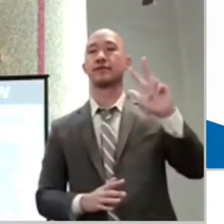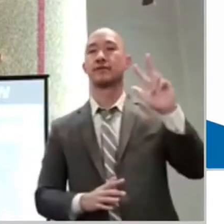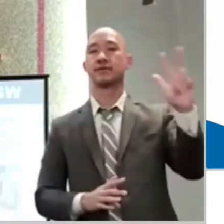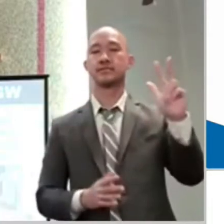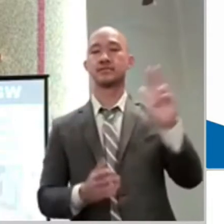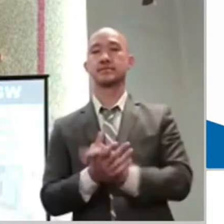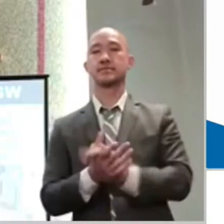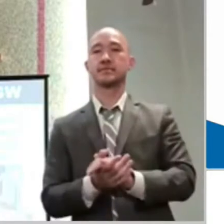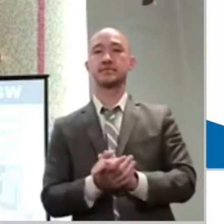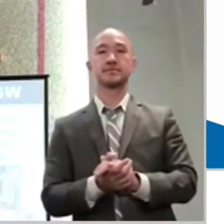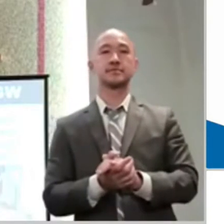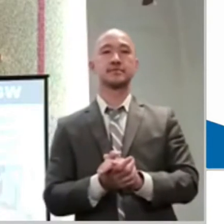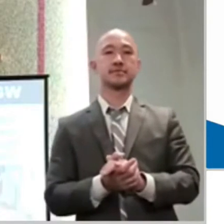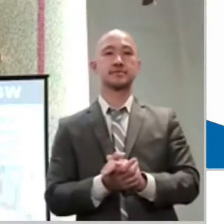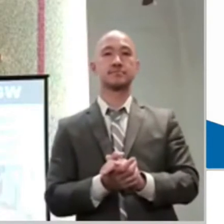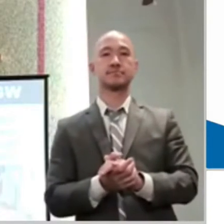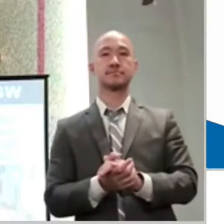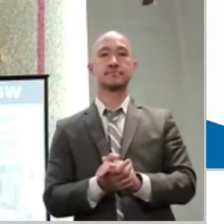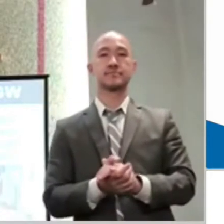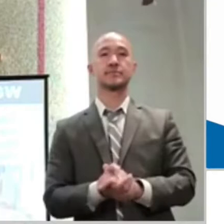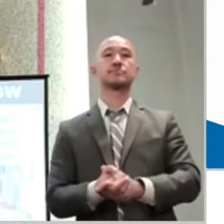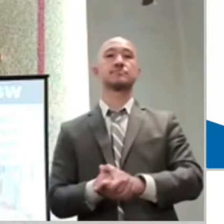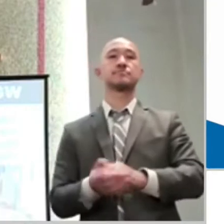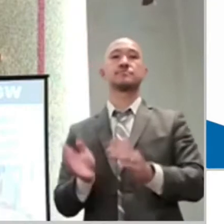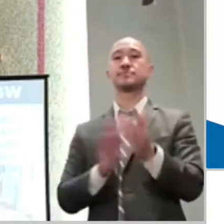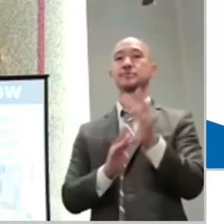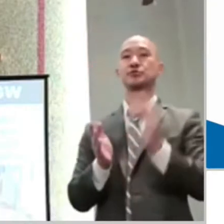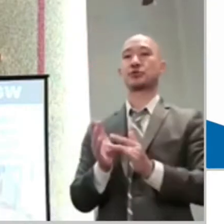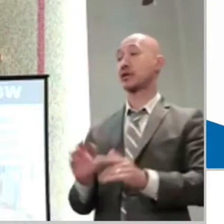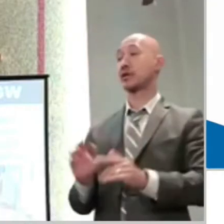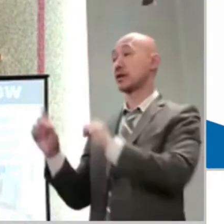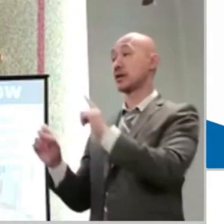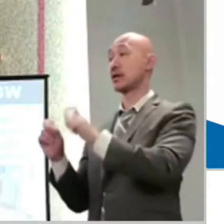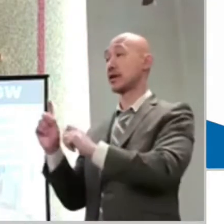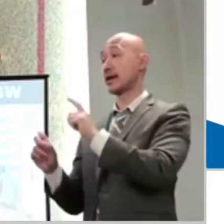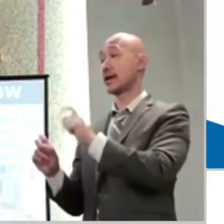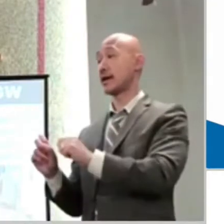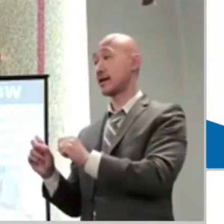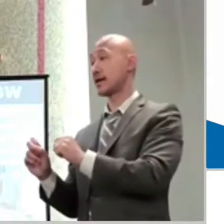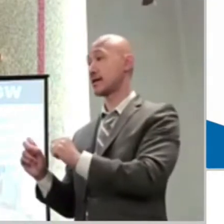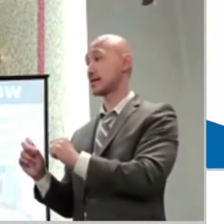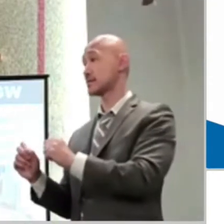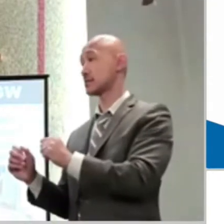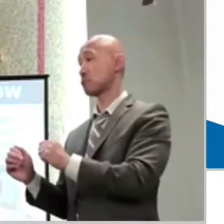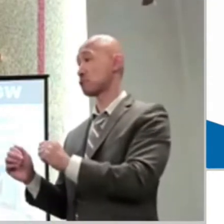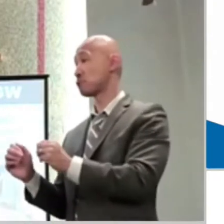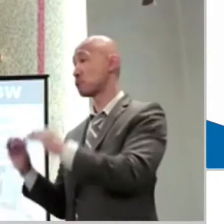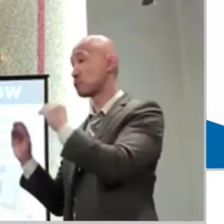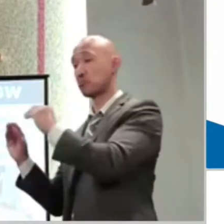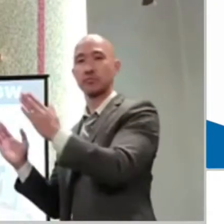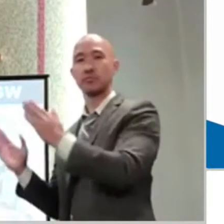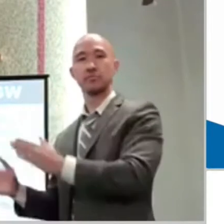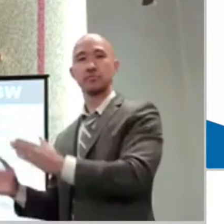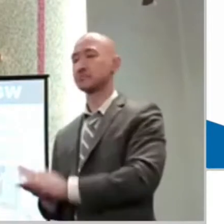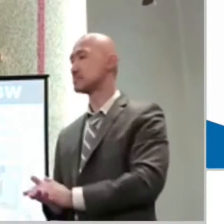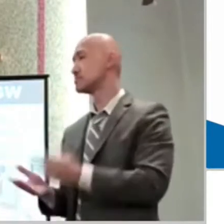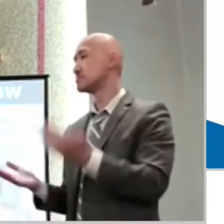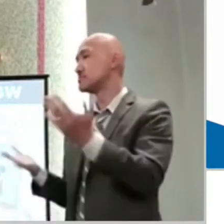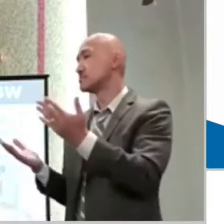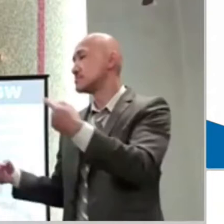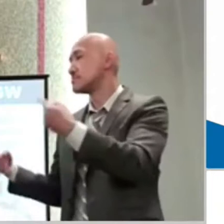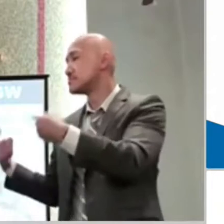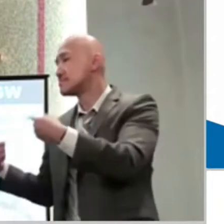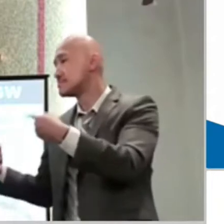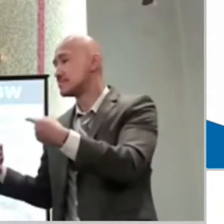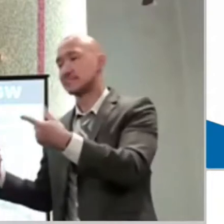So Jesus is there. They're arguing, right? So he asked the scribes, what are you arguing about with them? And this